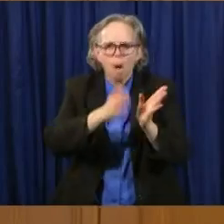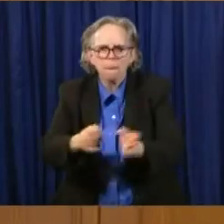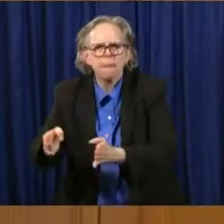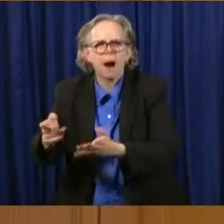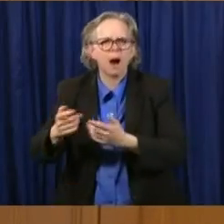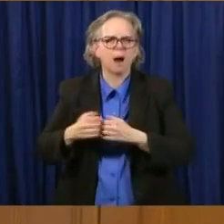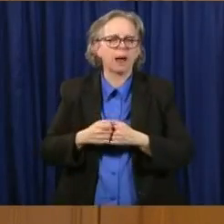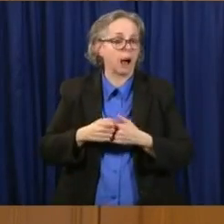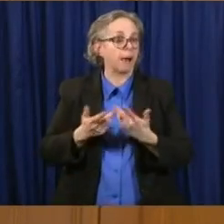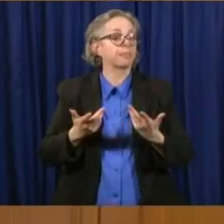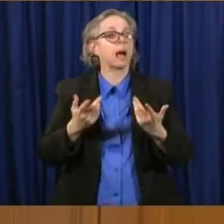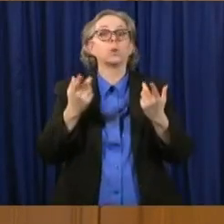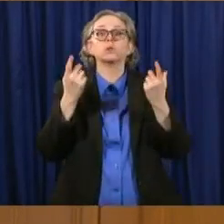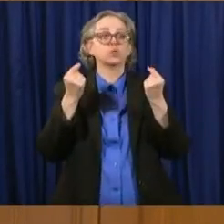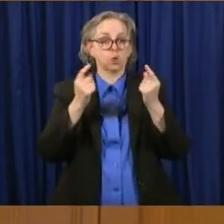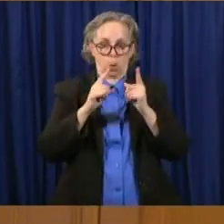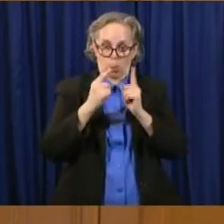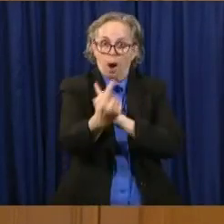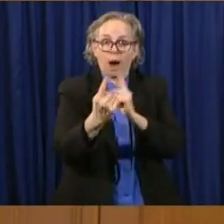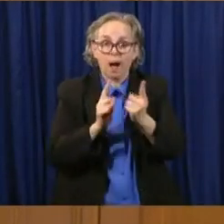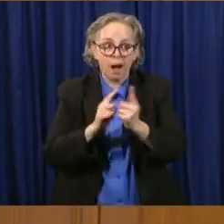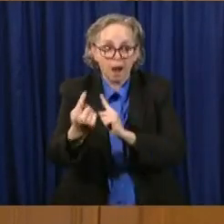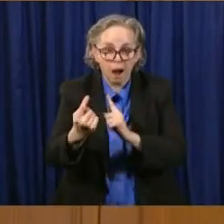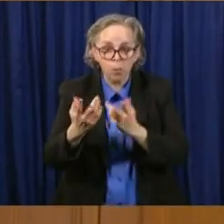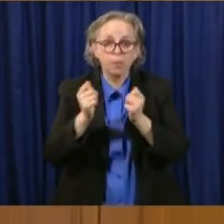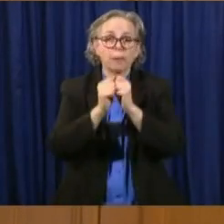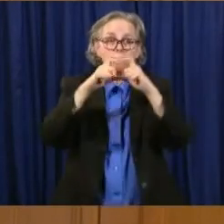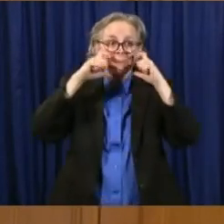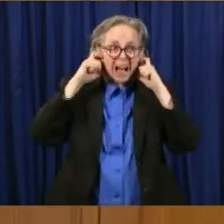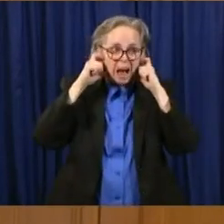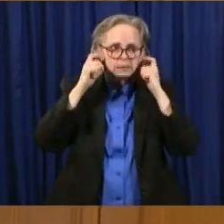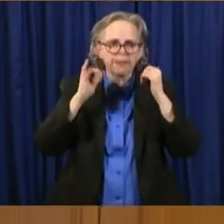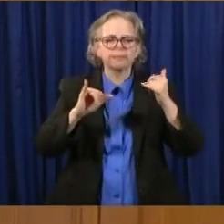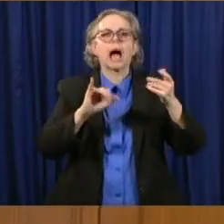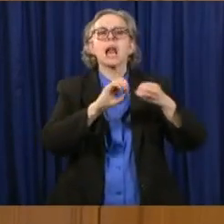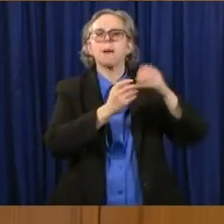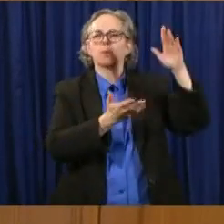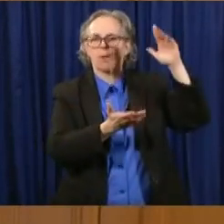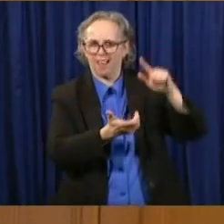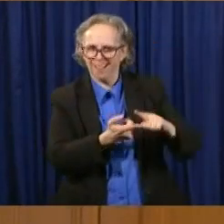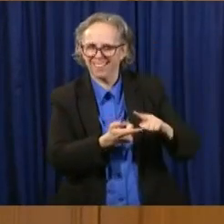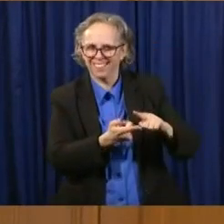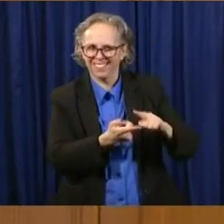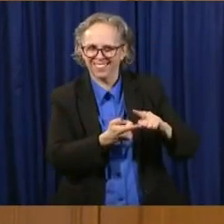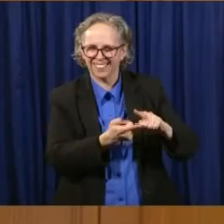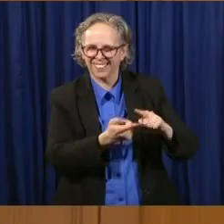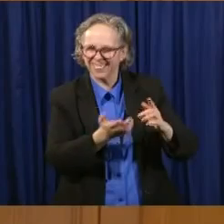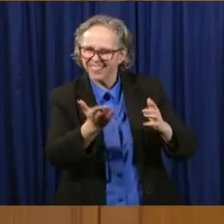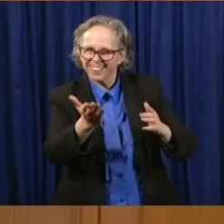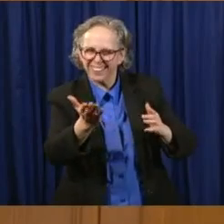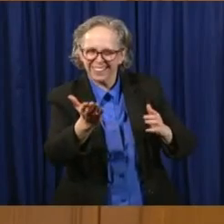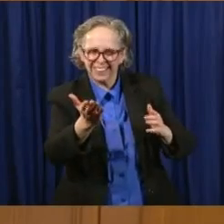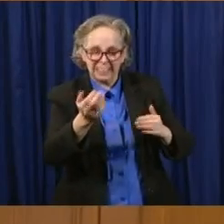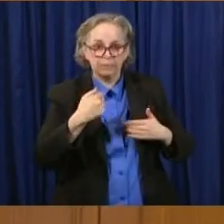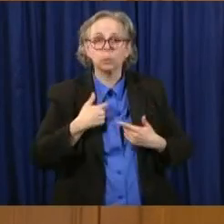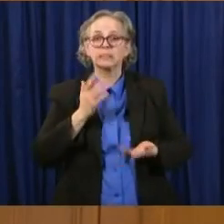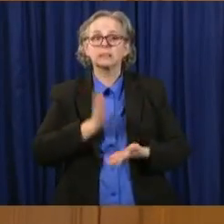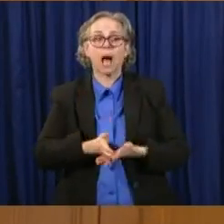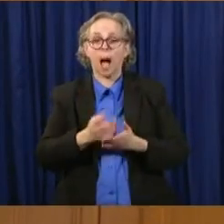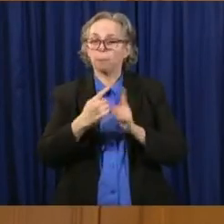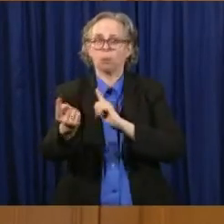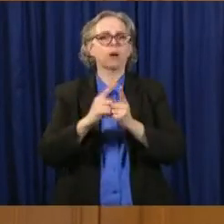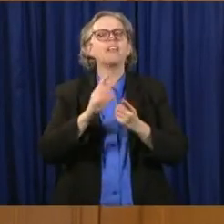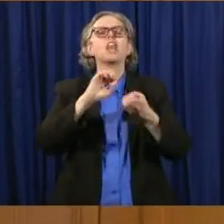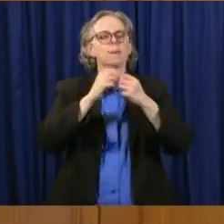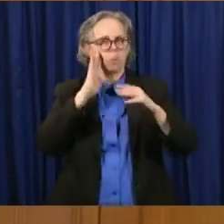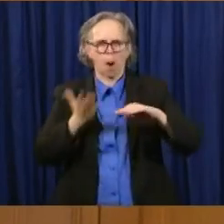did. And of course, that number could go up if we weren't being protected. I do want to take one moment, and every